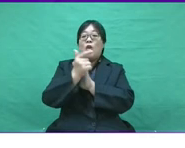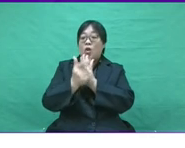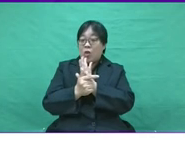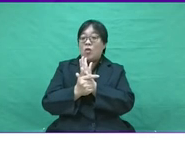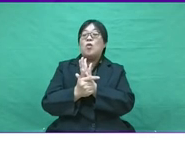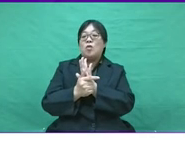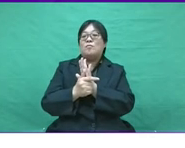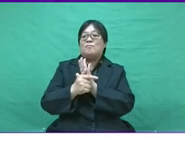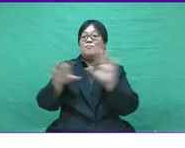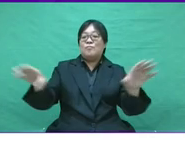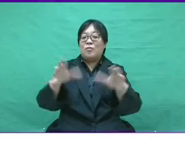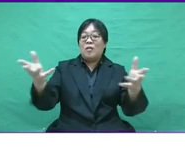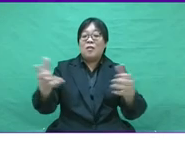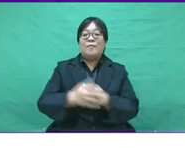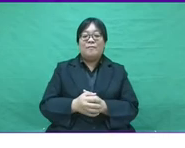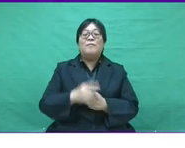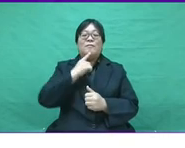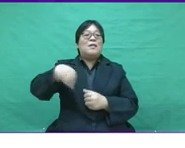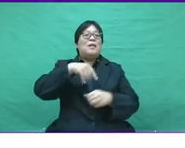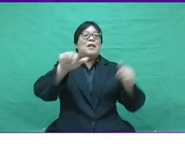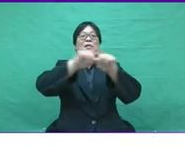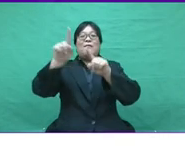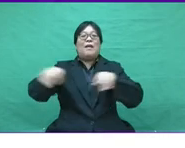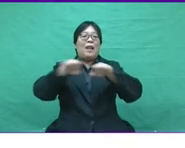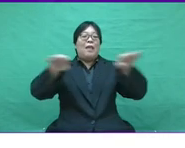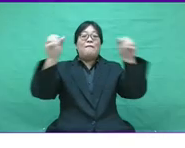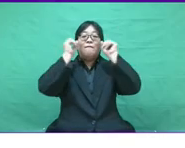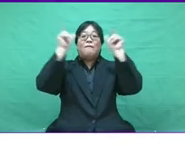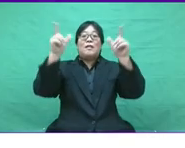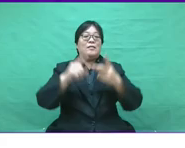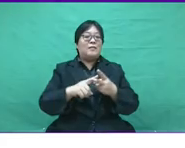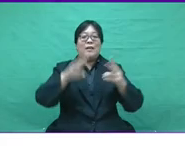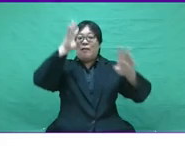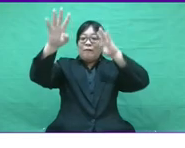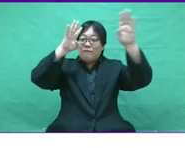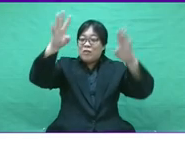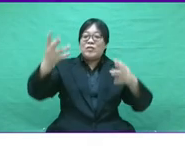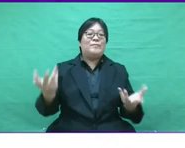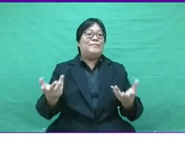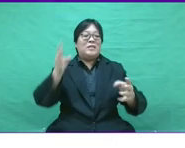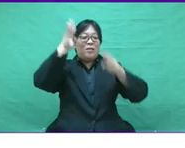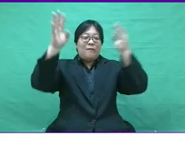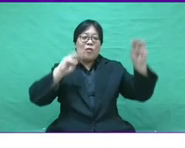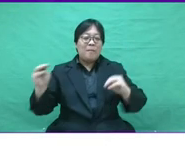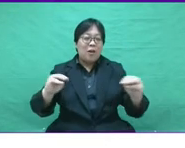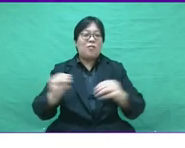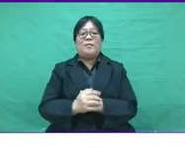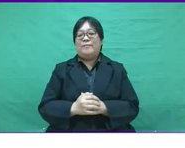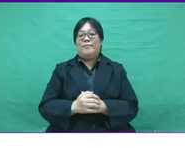the issues identified with the low implementations are the levels of awareness,